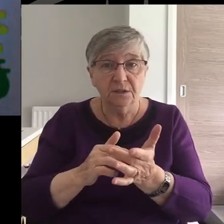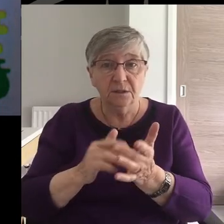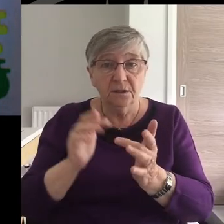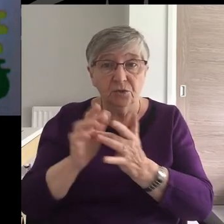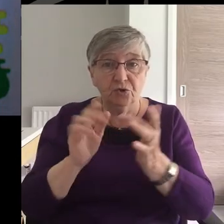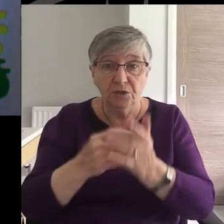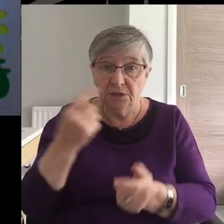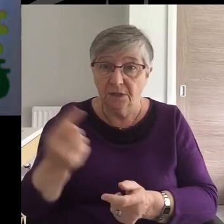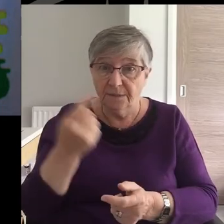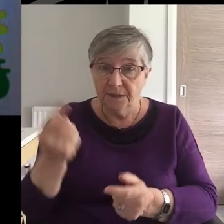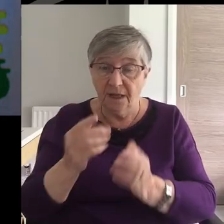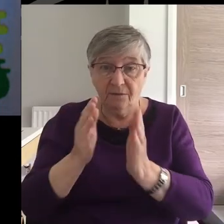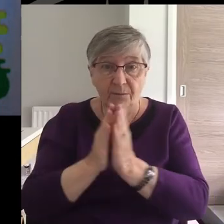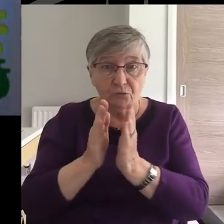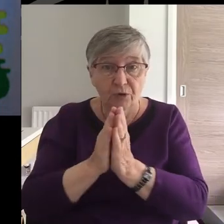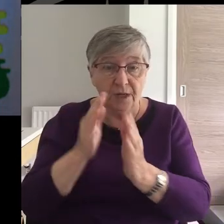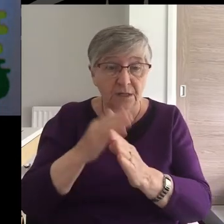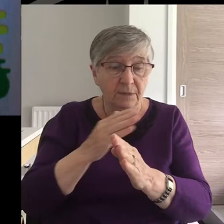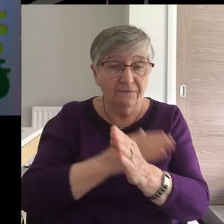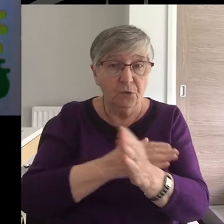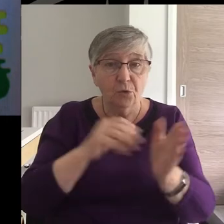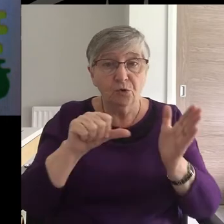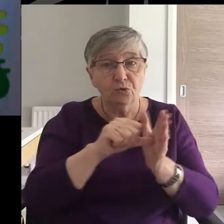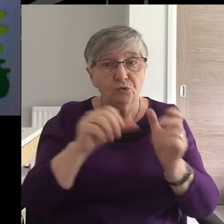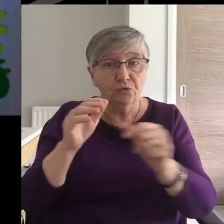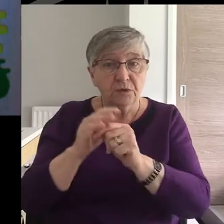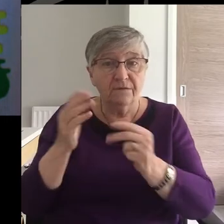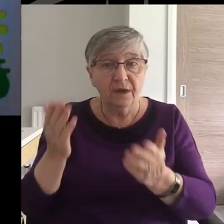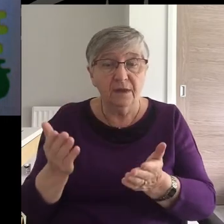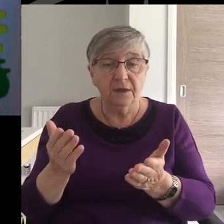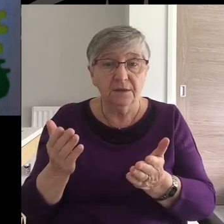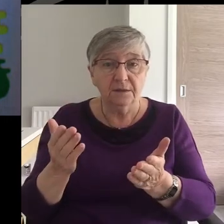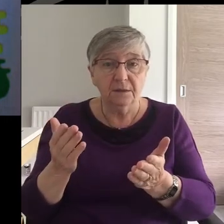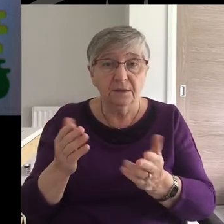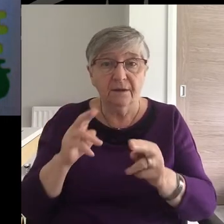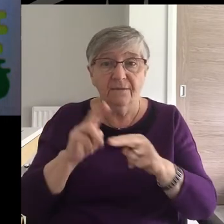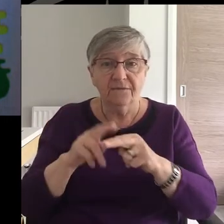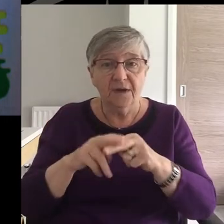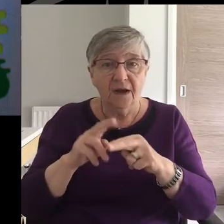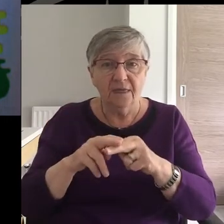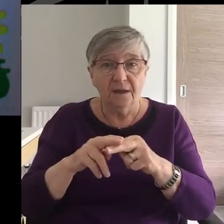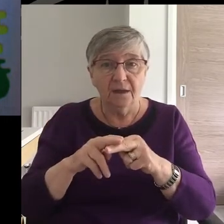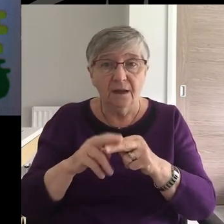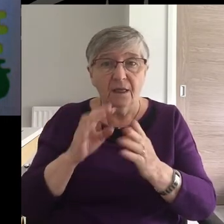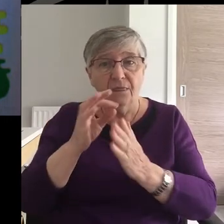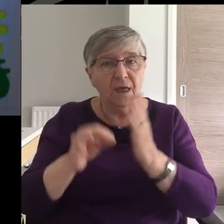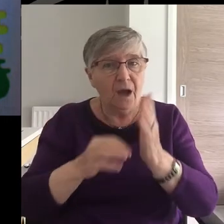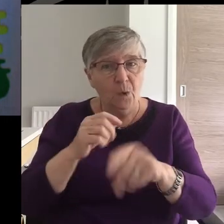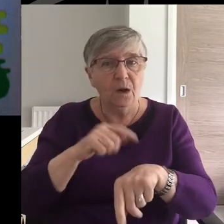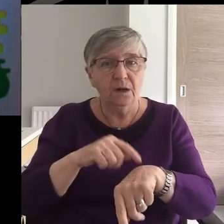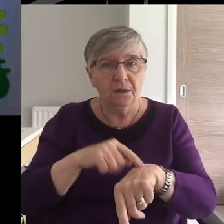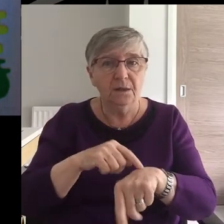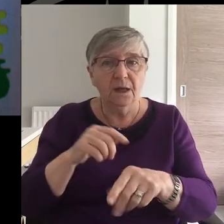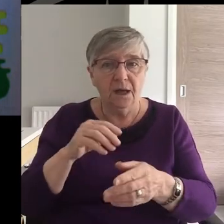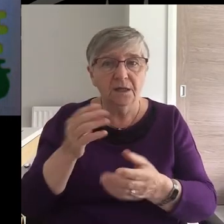himself prays shortly before he is crucified. Father, the hour has come.